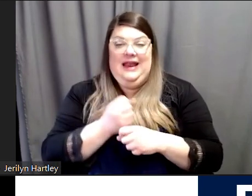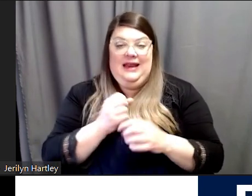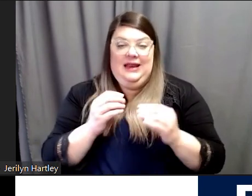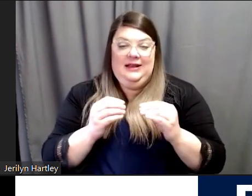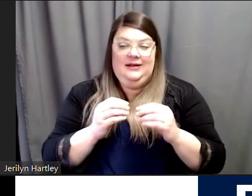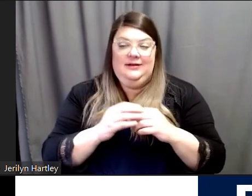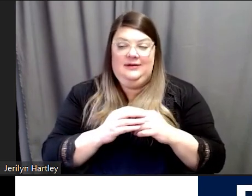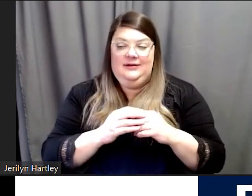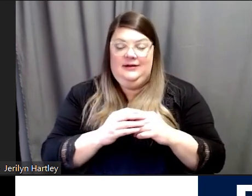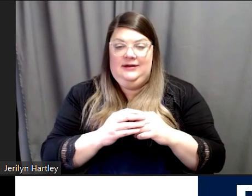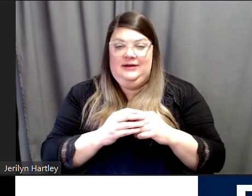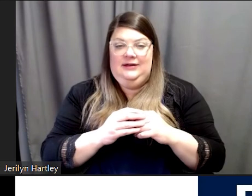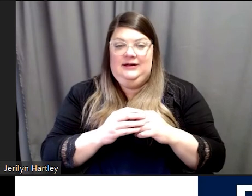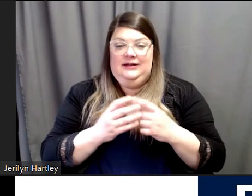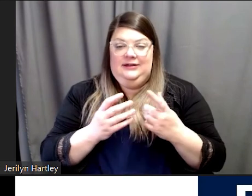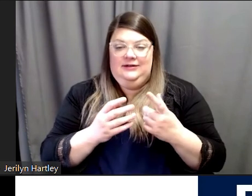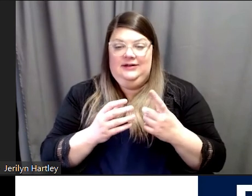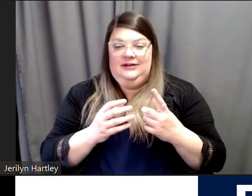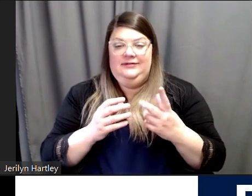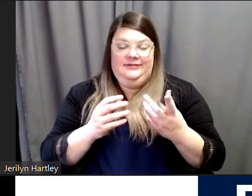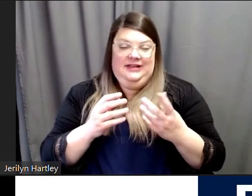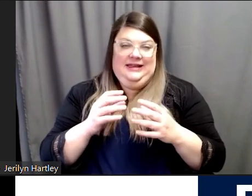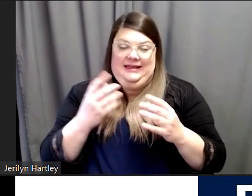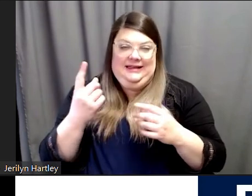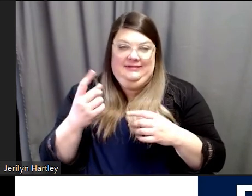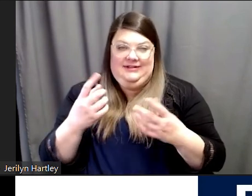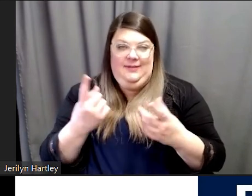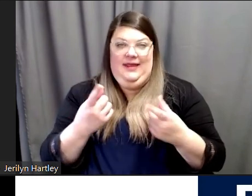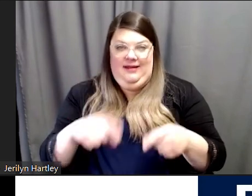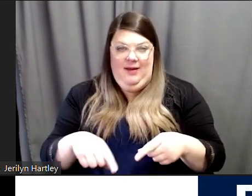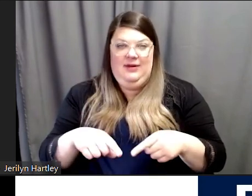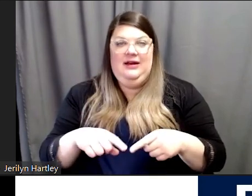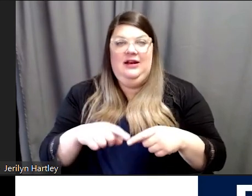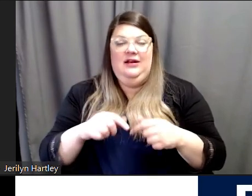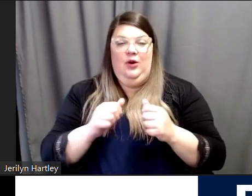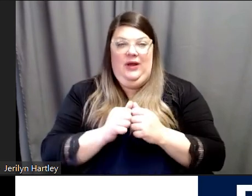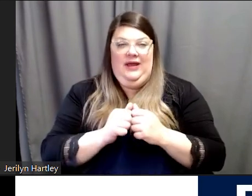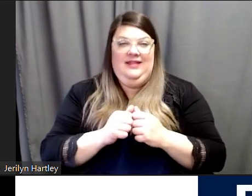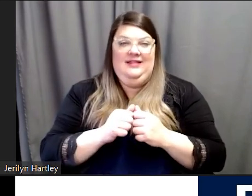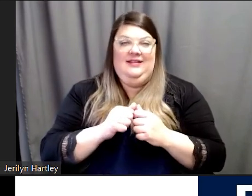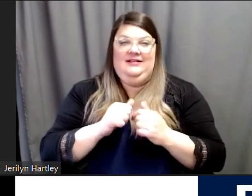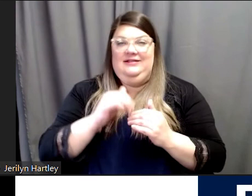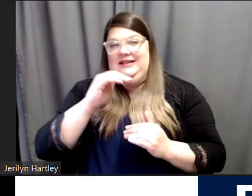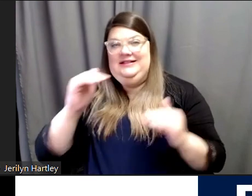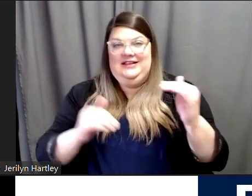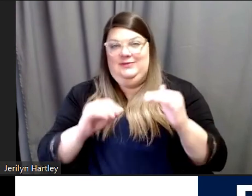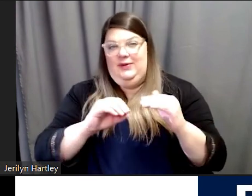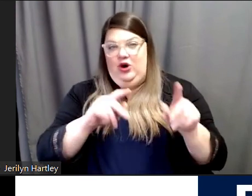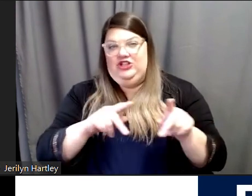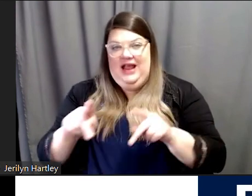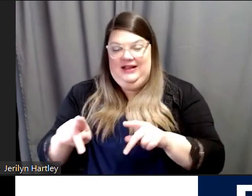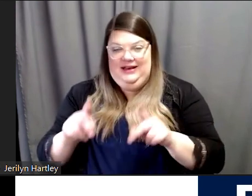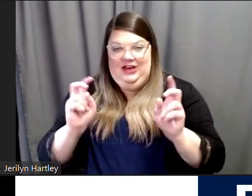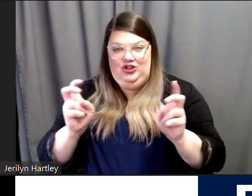in terms of the disproportionality issue when we were trying to focus on some of our other